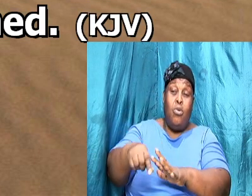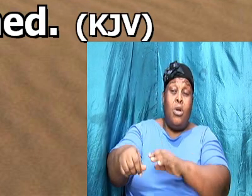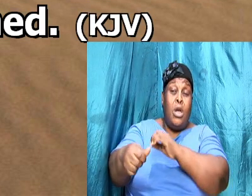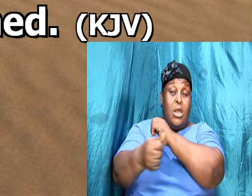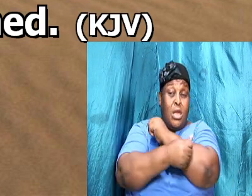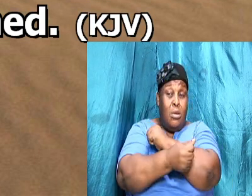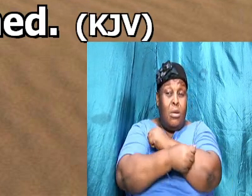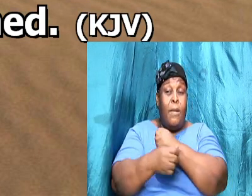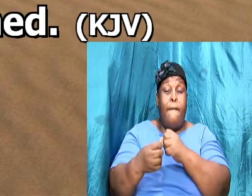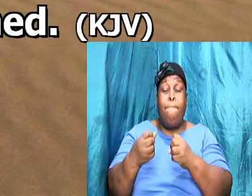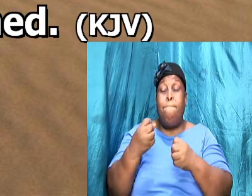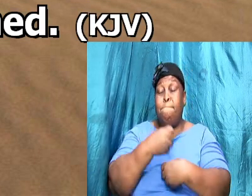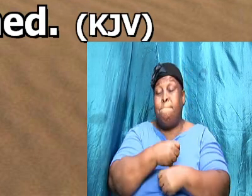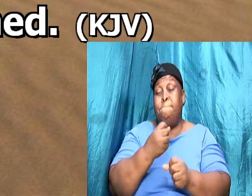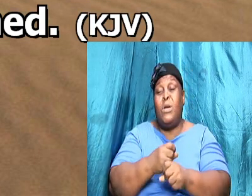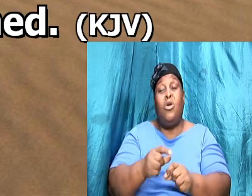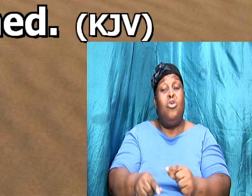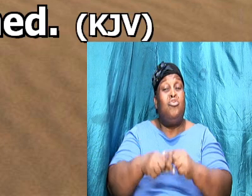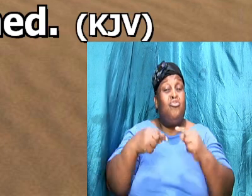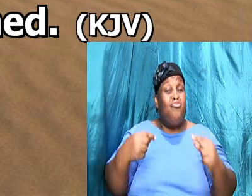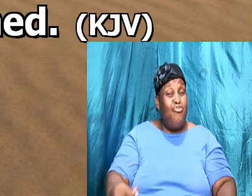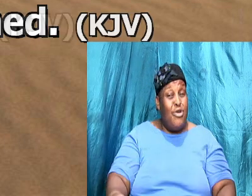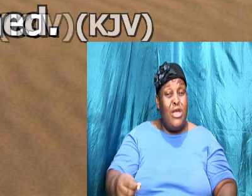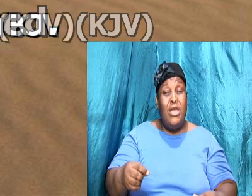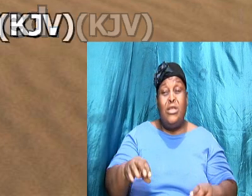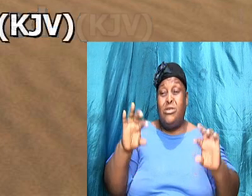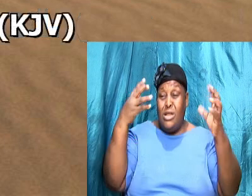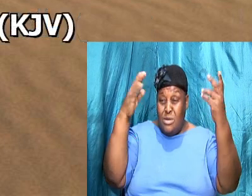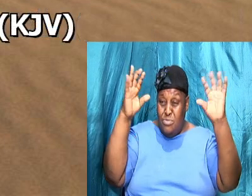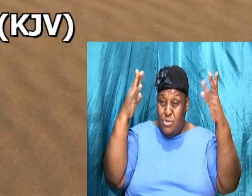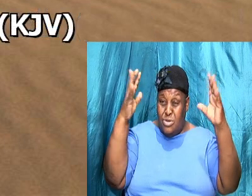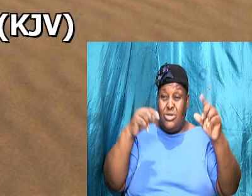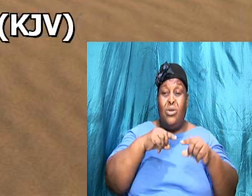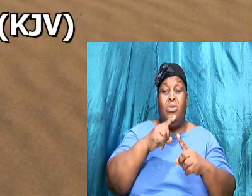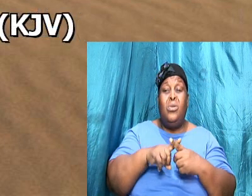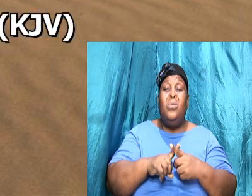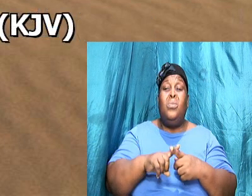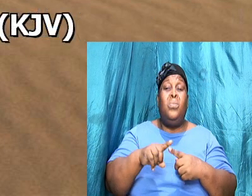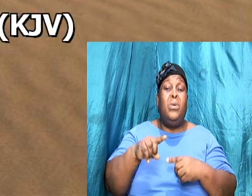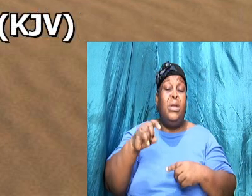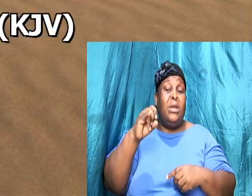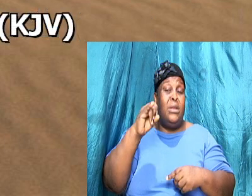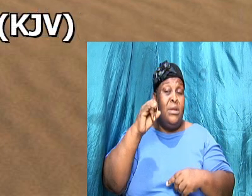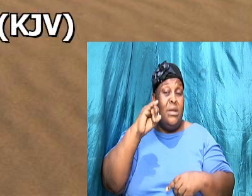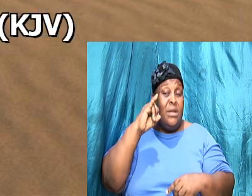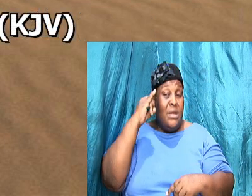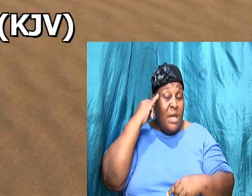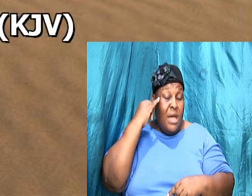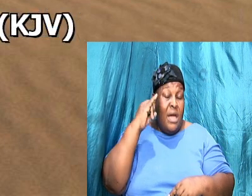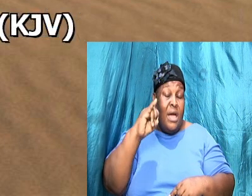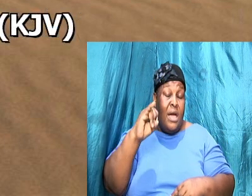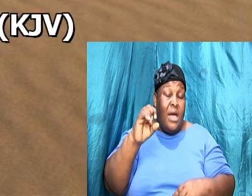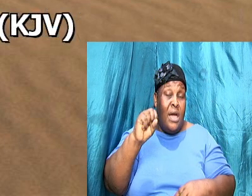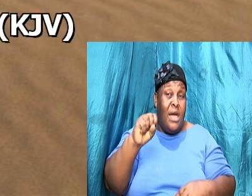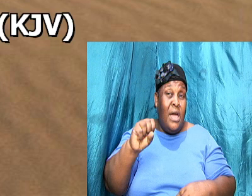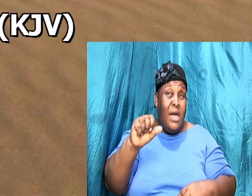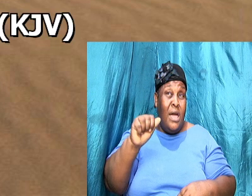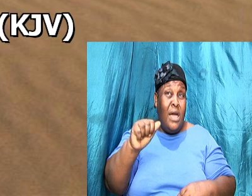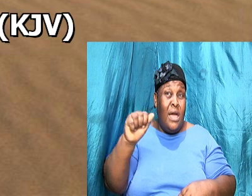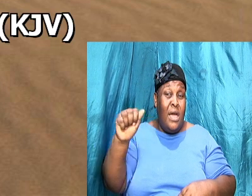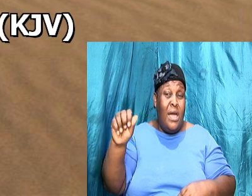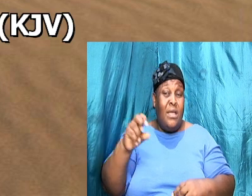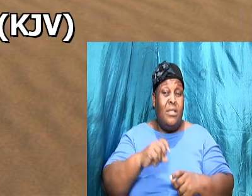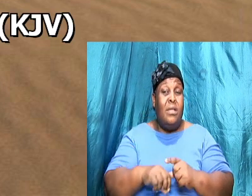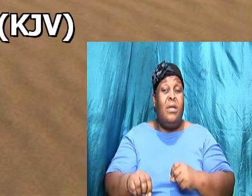great feast the same day that Isaac was when and Sarah saw the